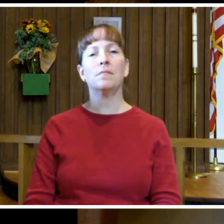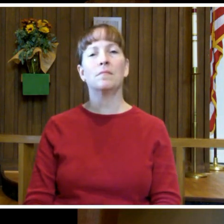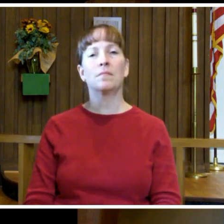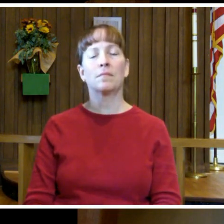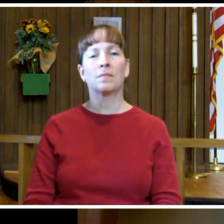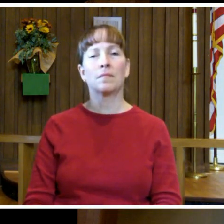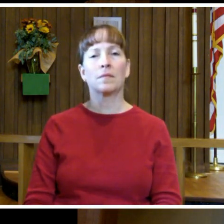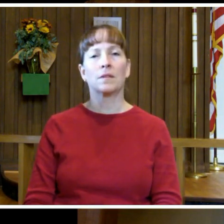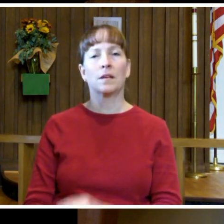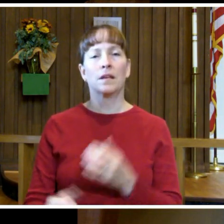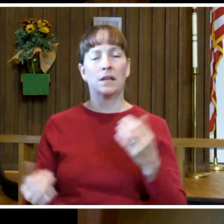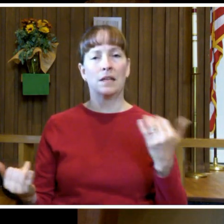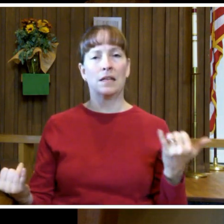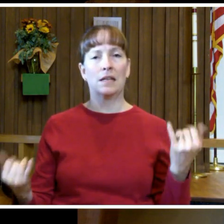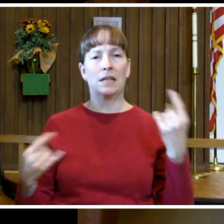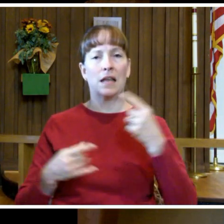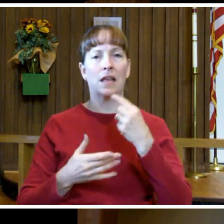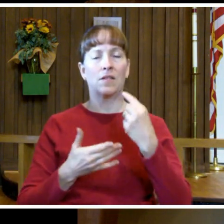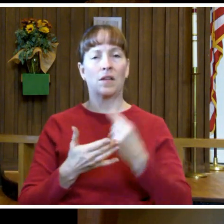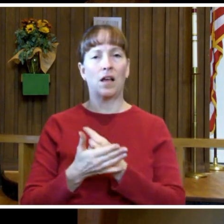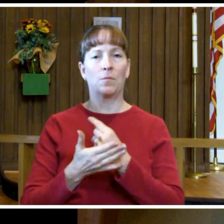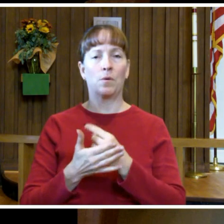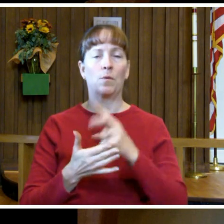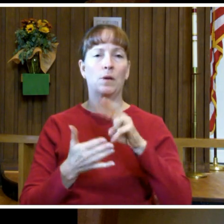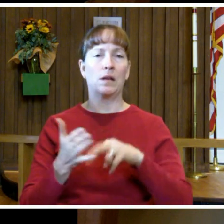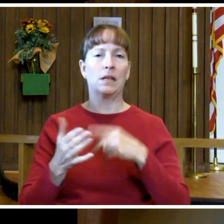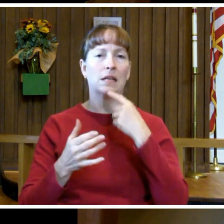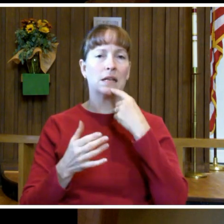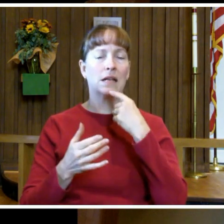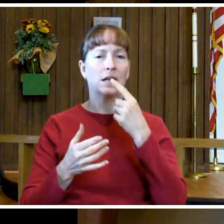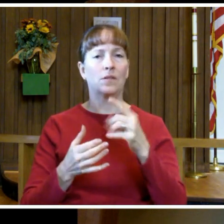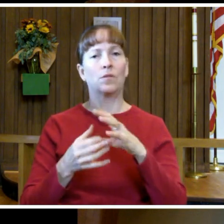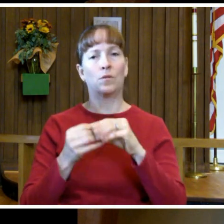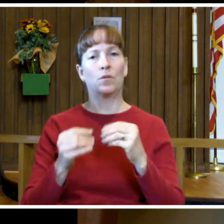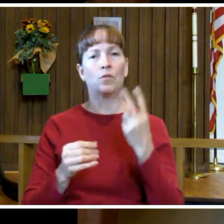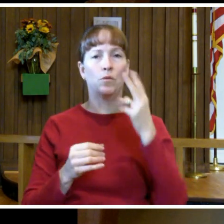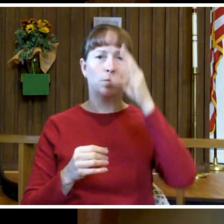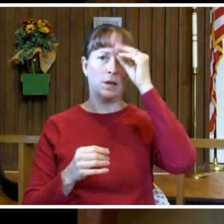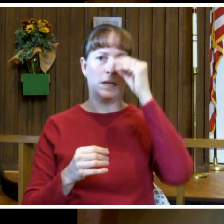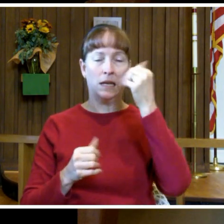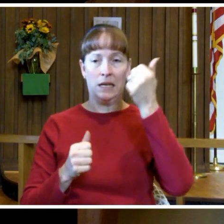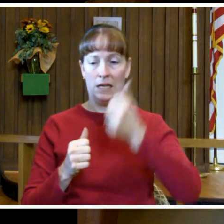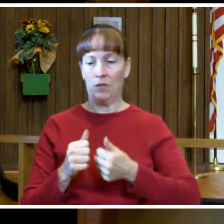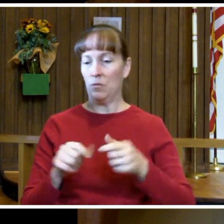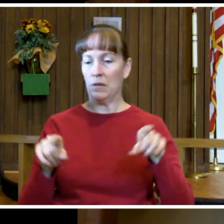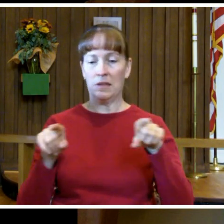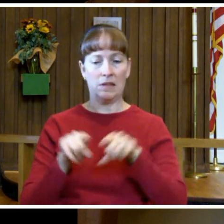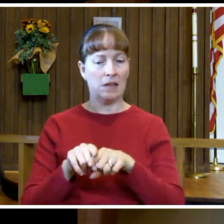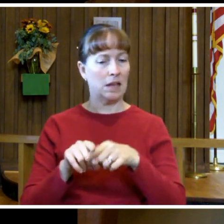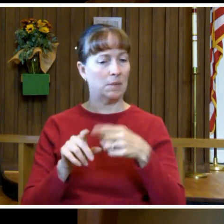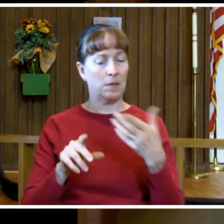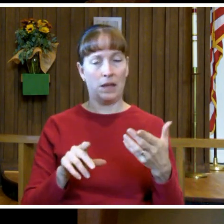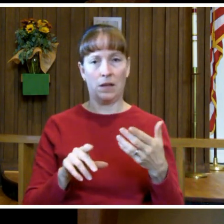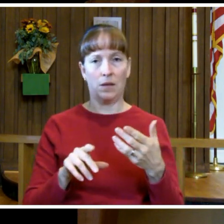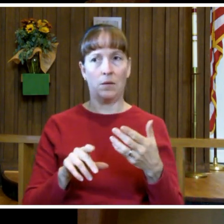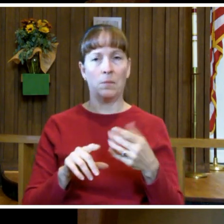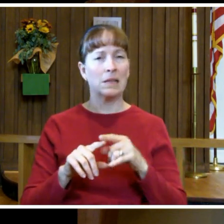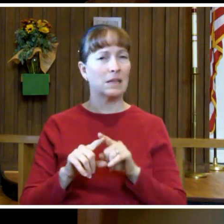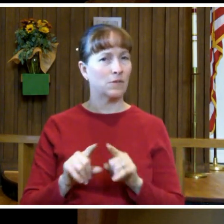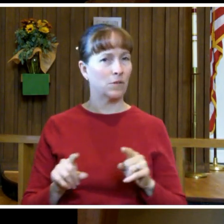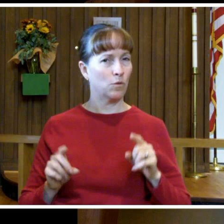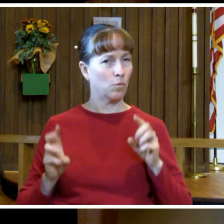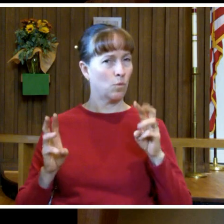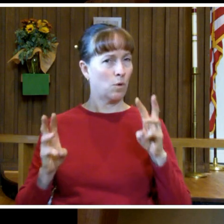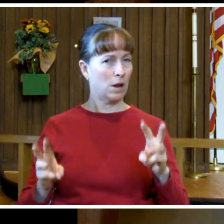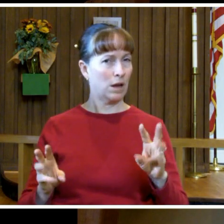Today's gospel tells the stories of two men, each doing the same thing, but in very